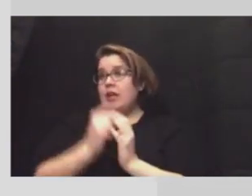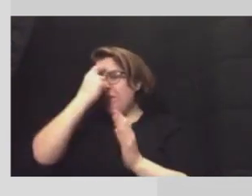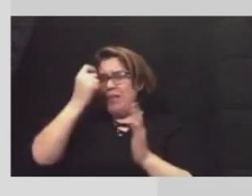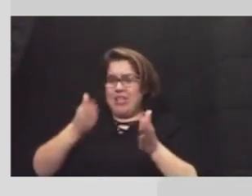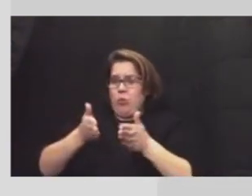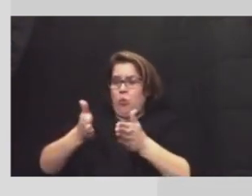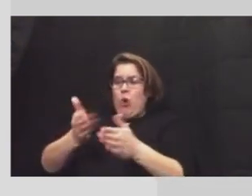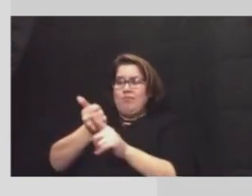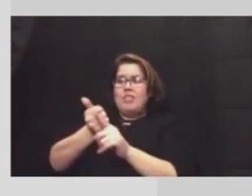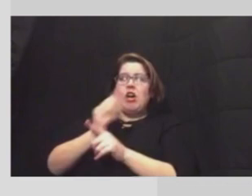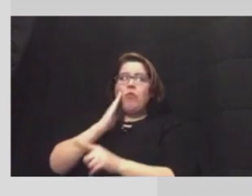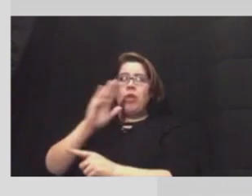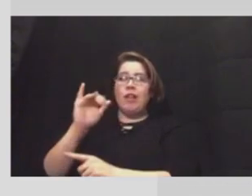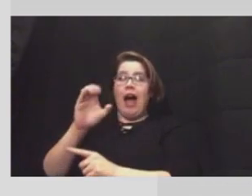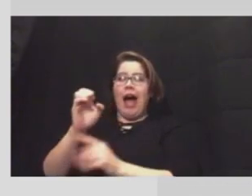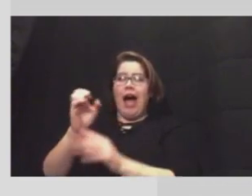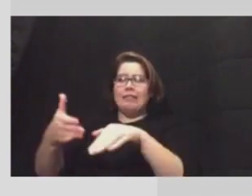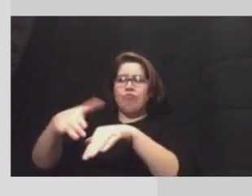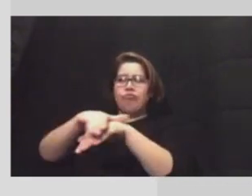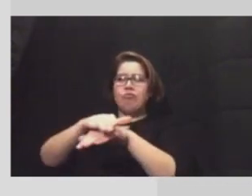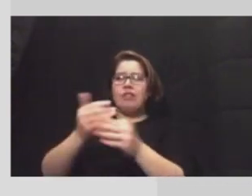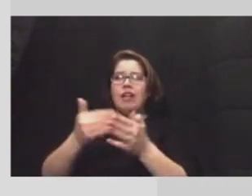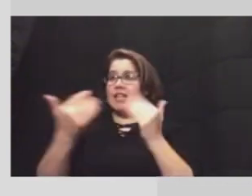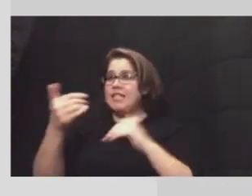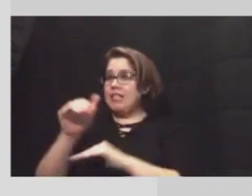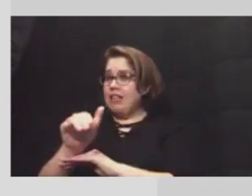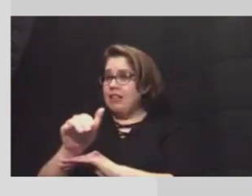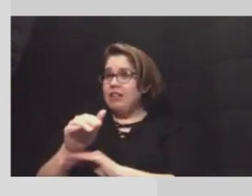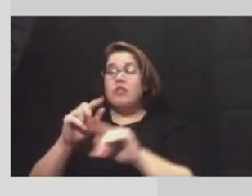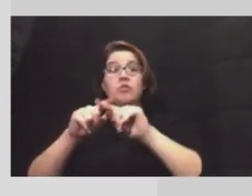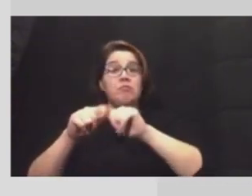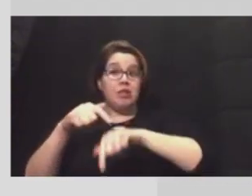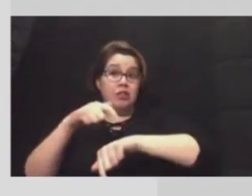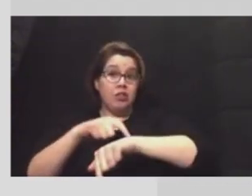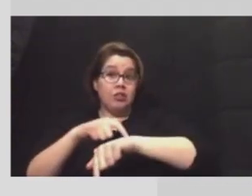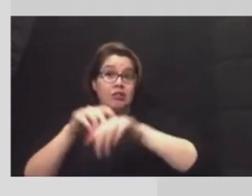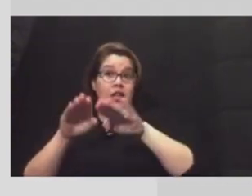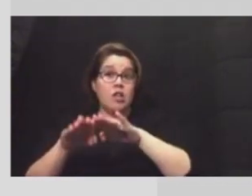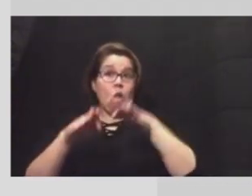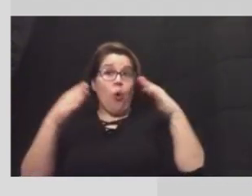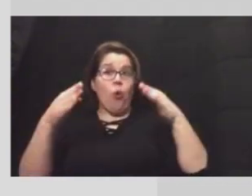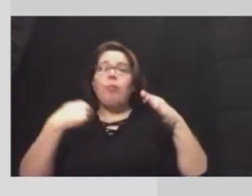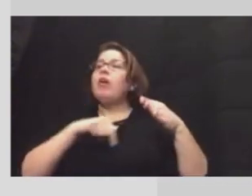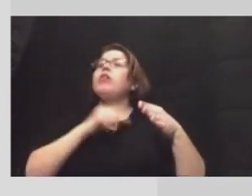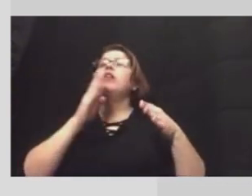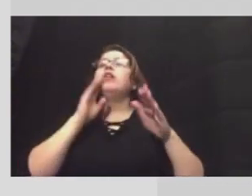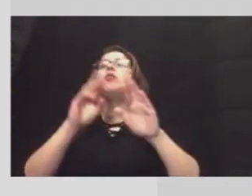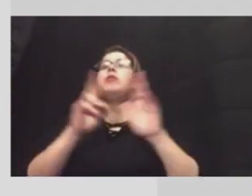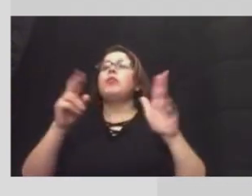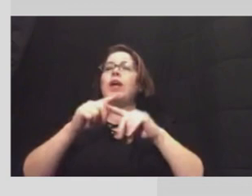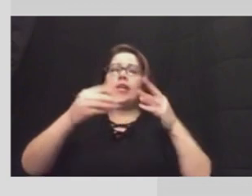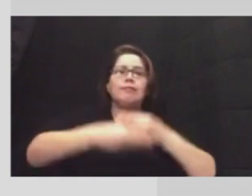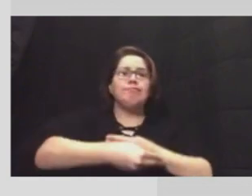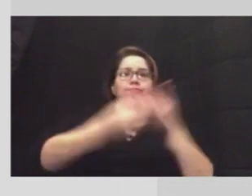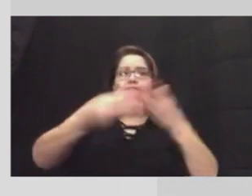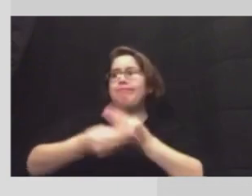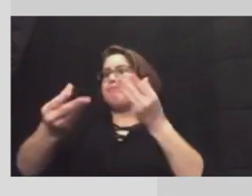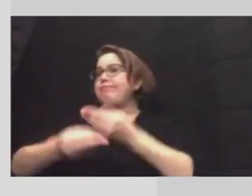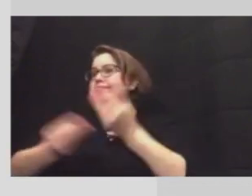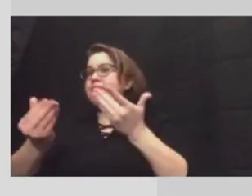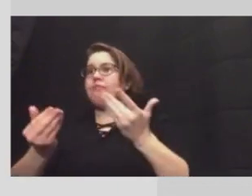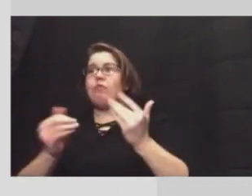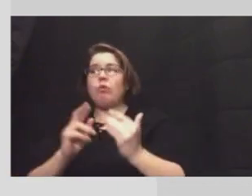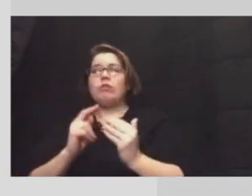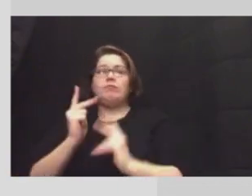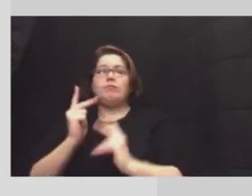ice over again tonight uh and so depending on when they open up we will be ready to start delivering some of that or have individuals